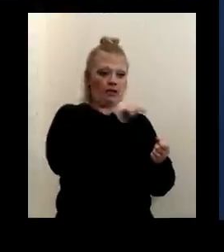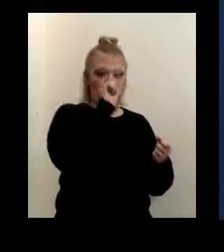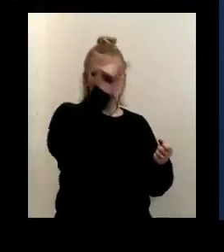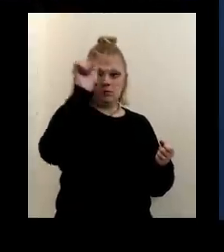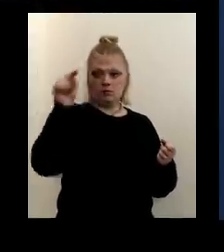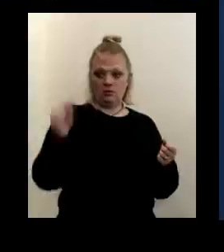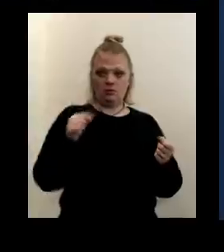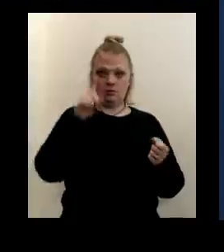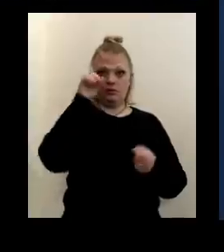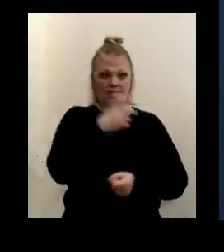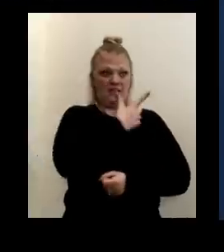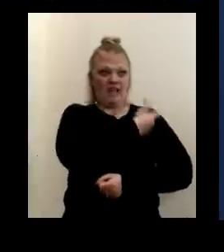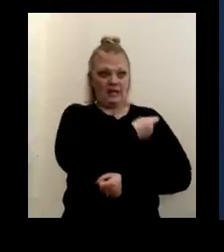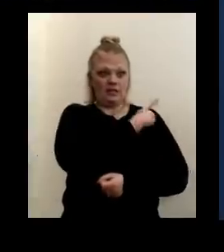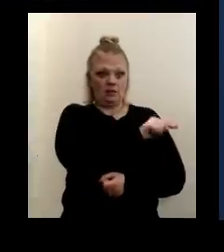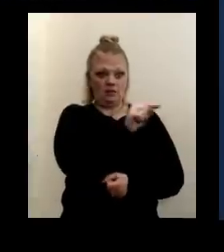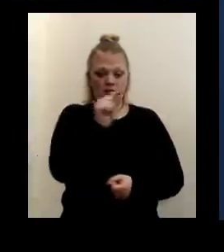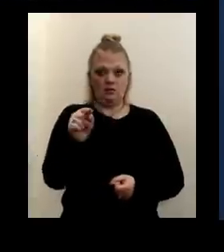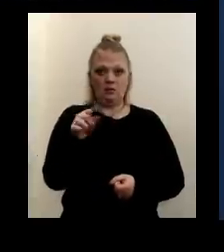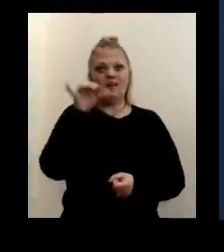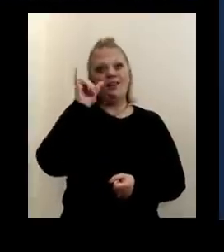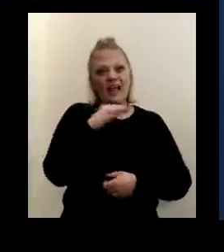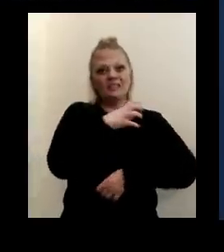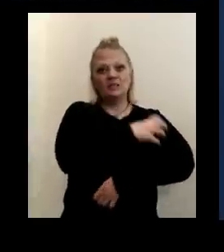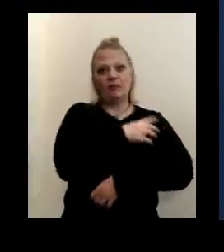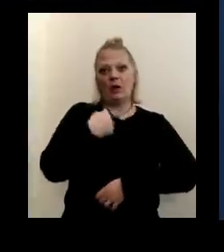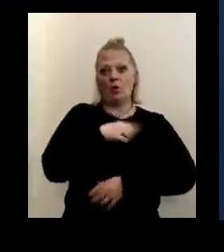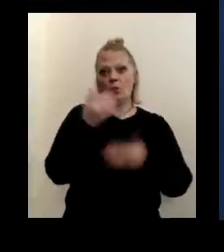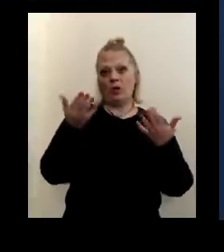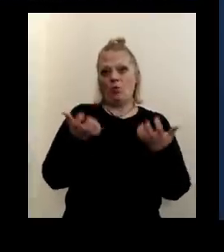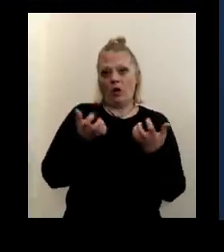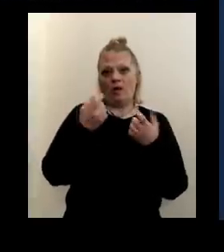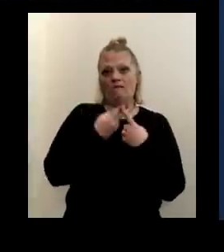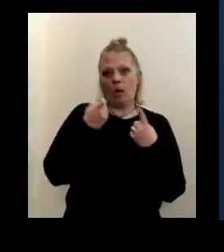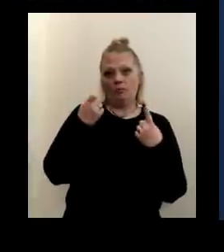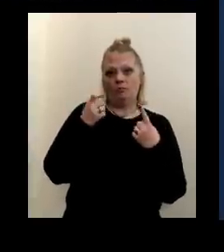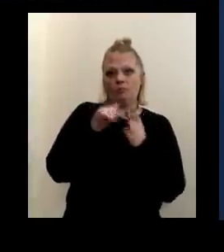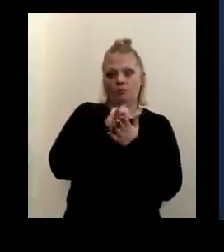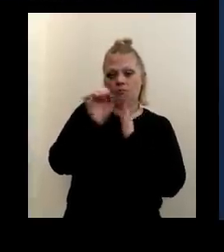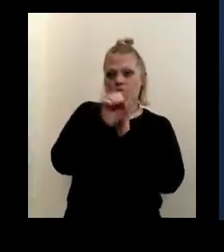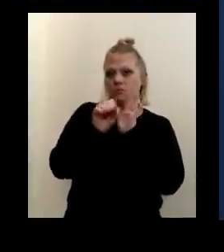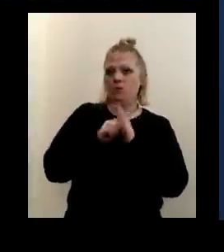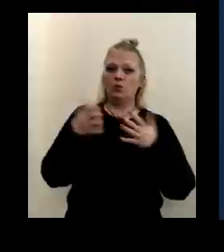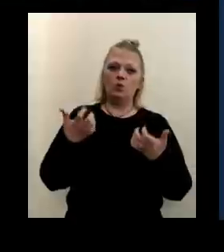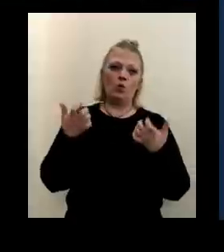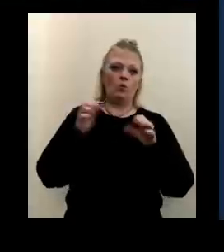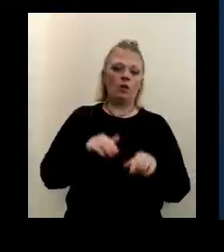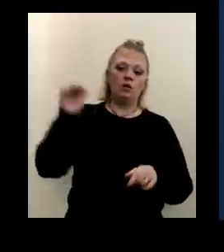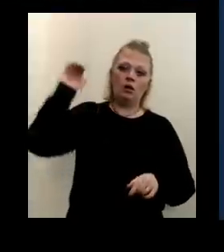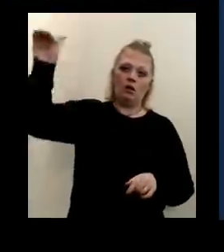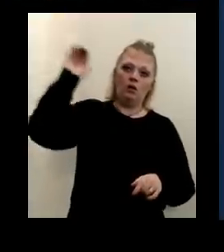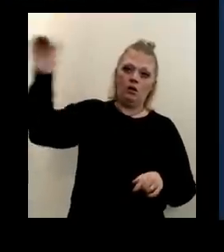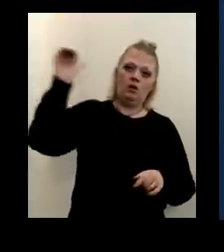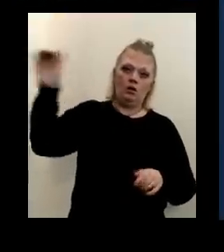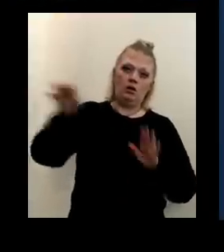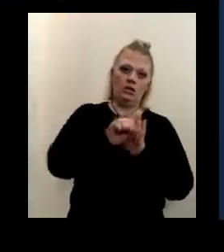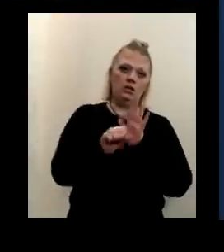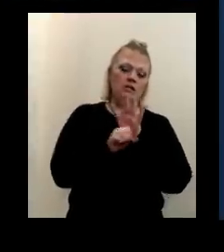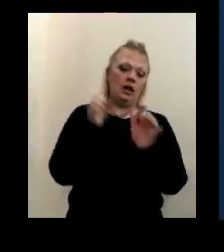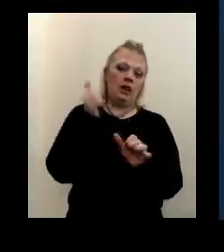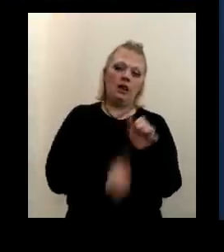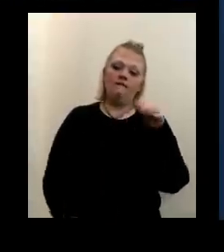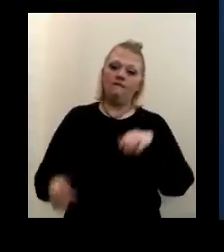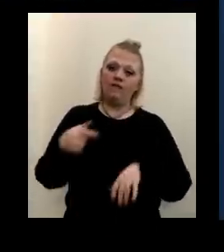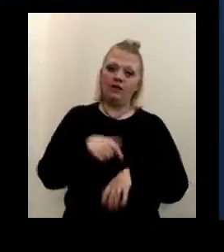in our region, that's the power we want from New York state. Uh, we don't want to have to go back to New York state every time to have the